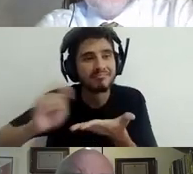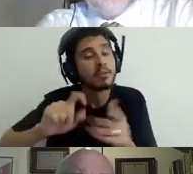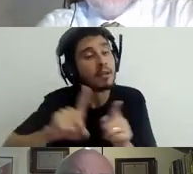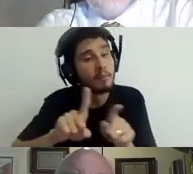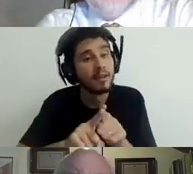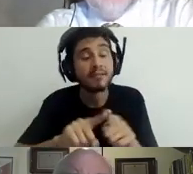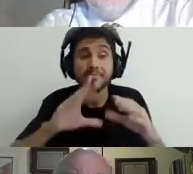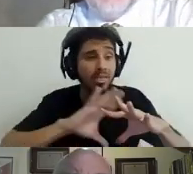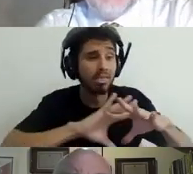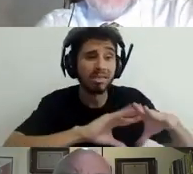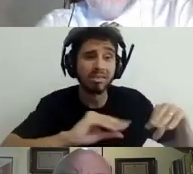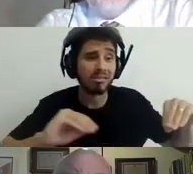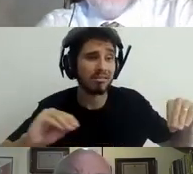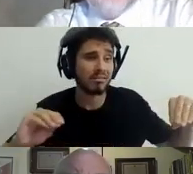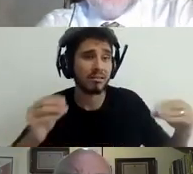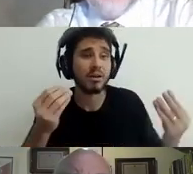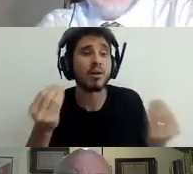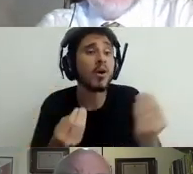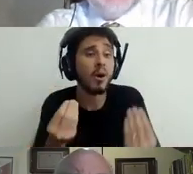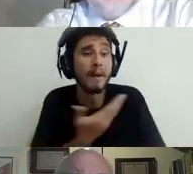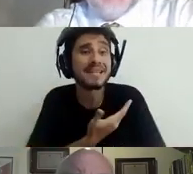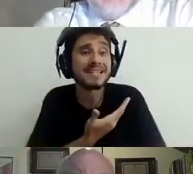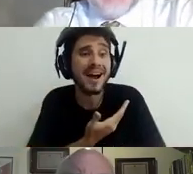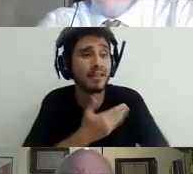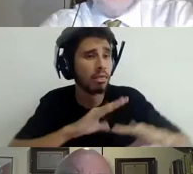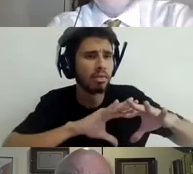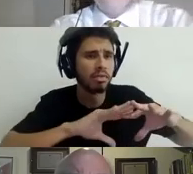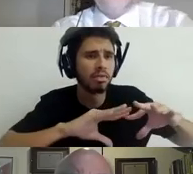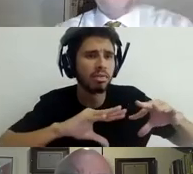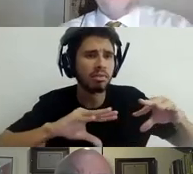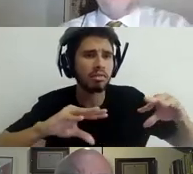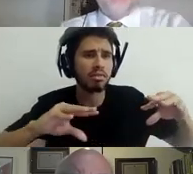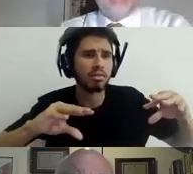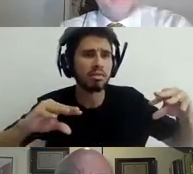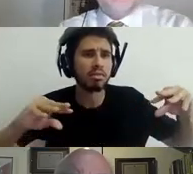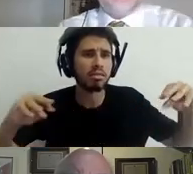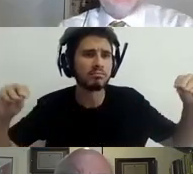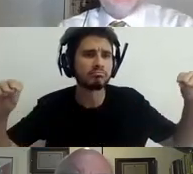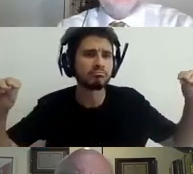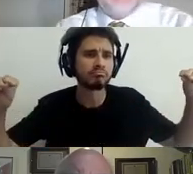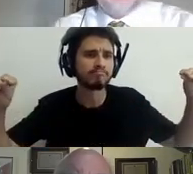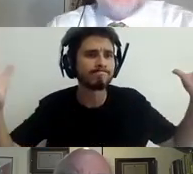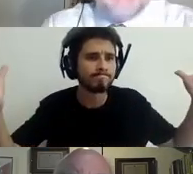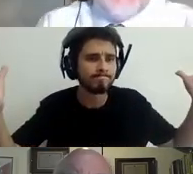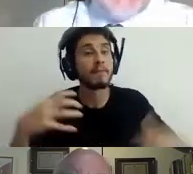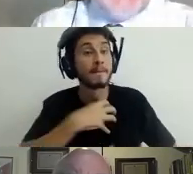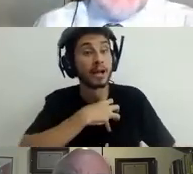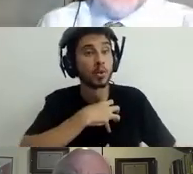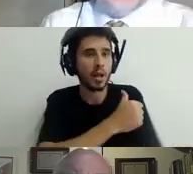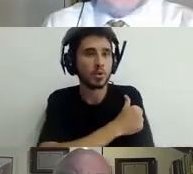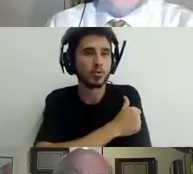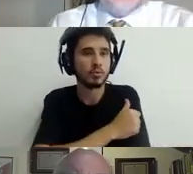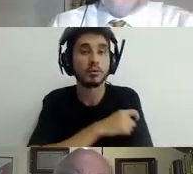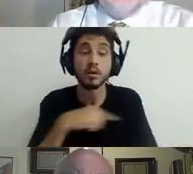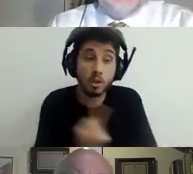functions of the school have become very clear and we have to better understand. We have some understanding,